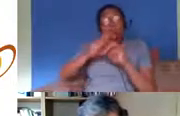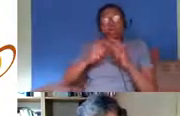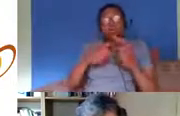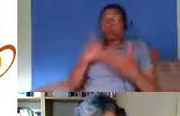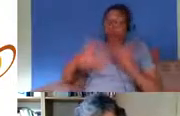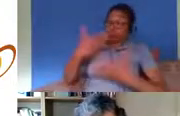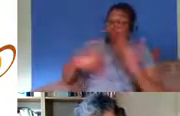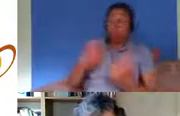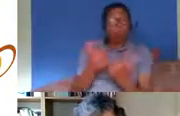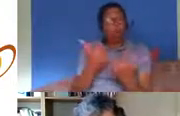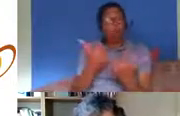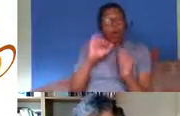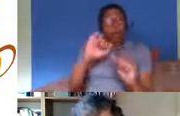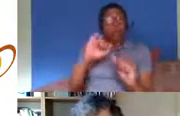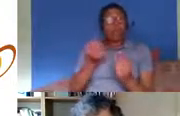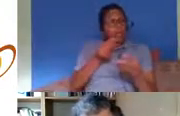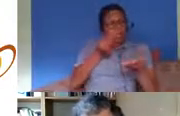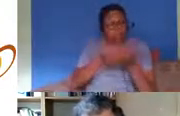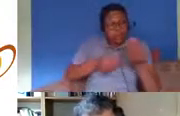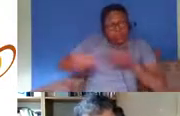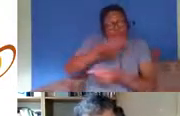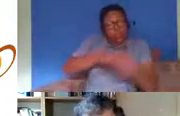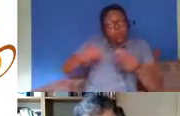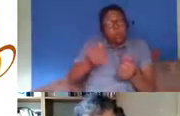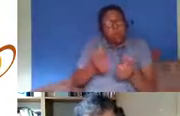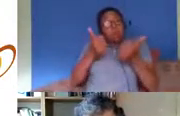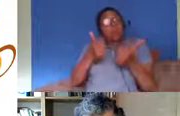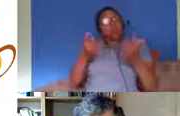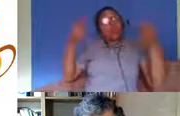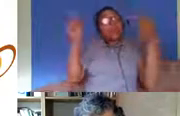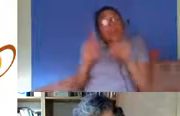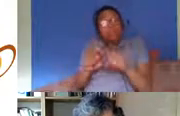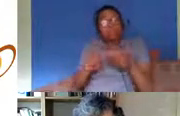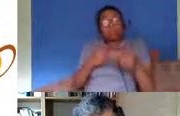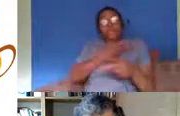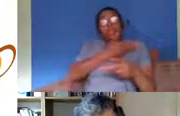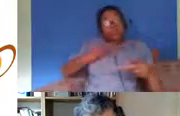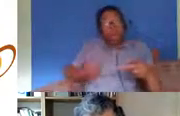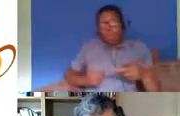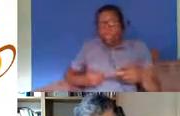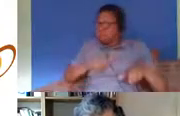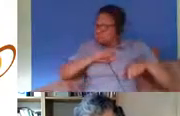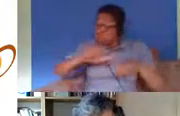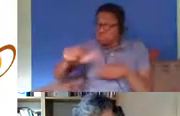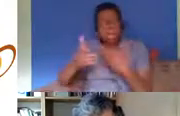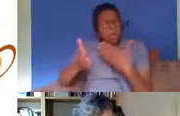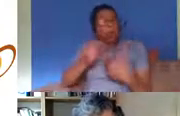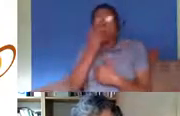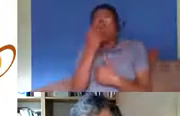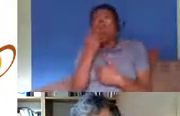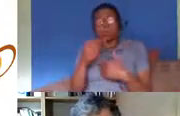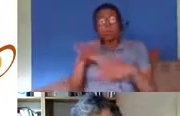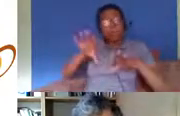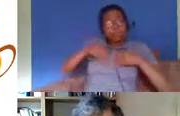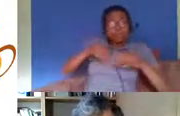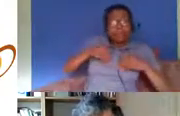social economic circumstances that's the indian and chinese communities they're still more likely to be infected and still more likely